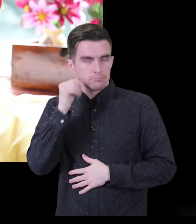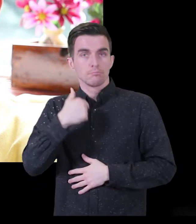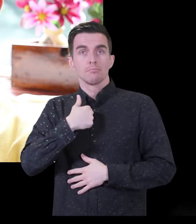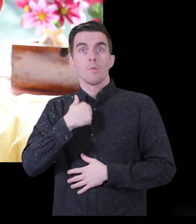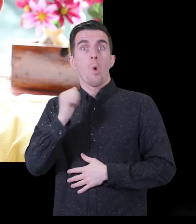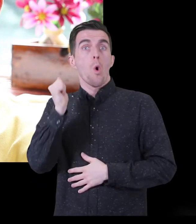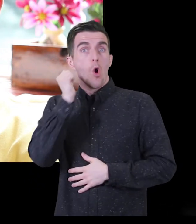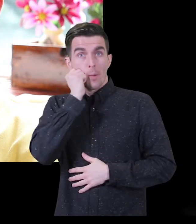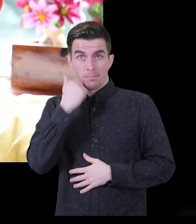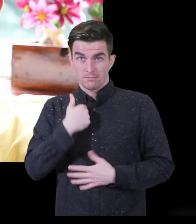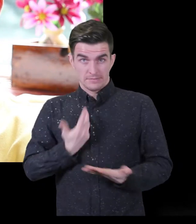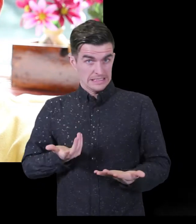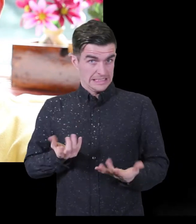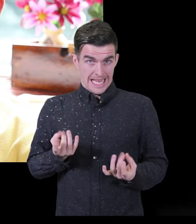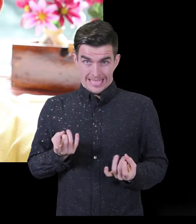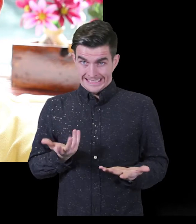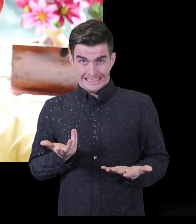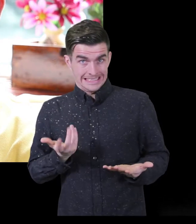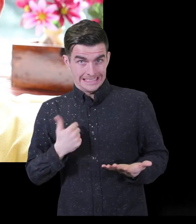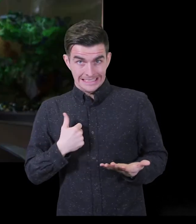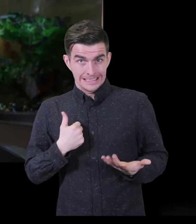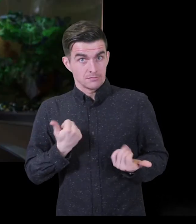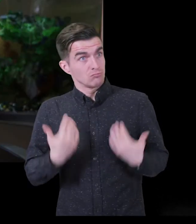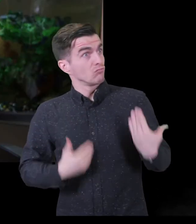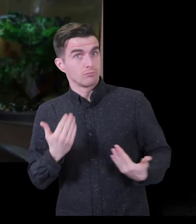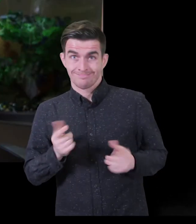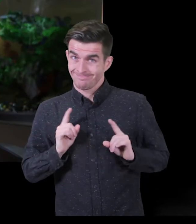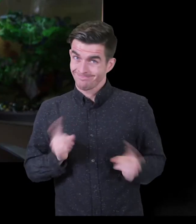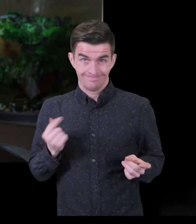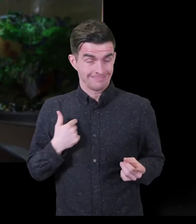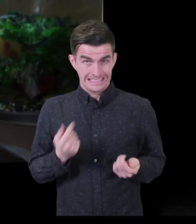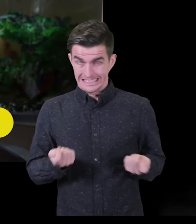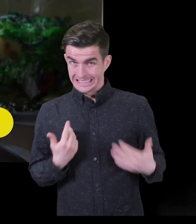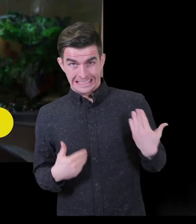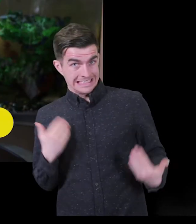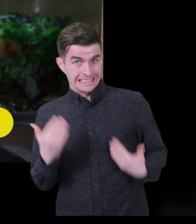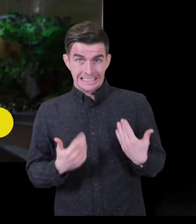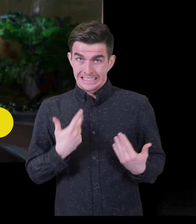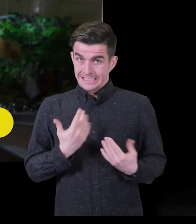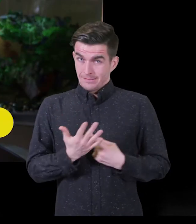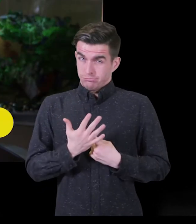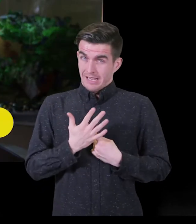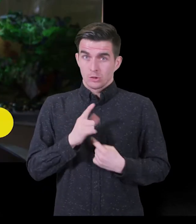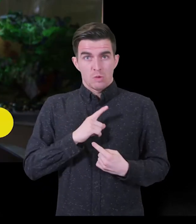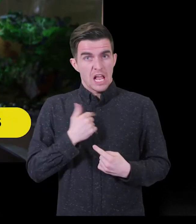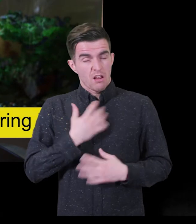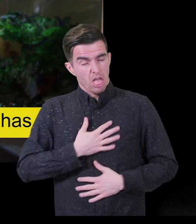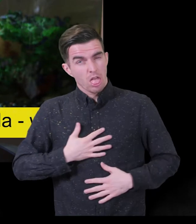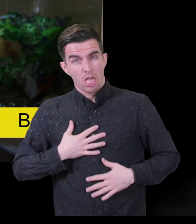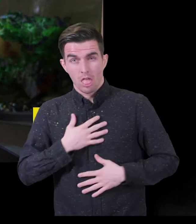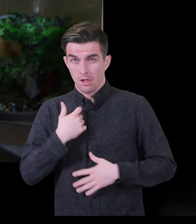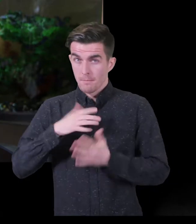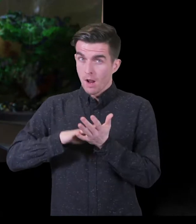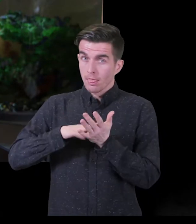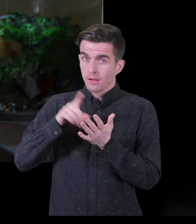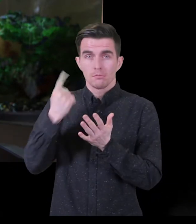and just explained all my options. When I came home I had nothing and I just couldn't cope very well at all. And